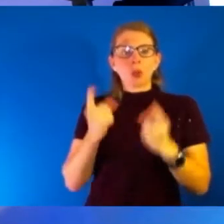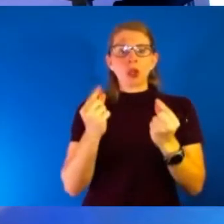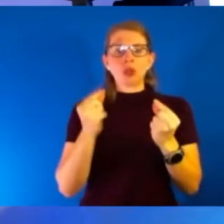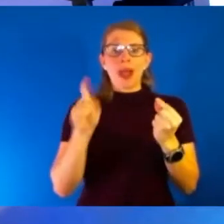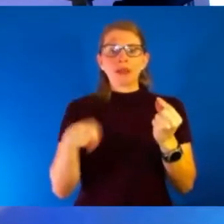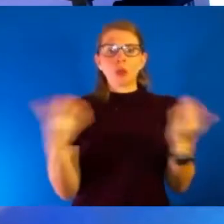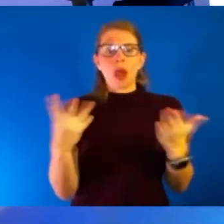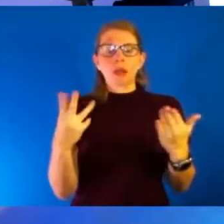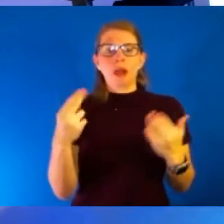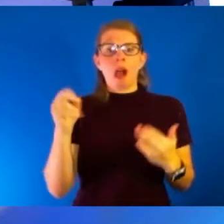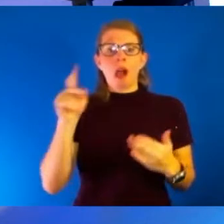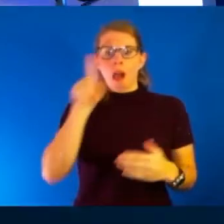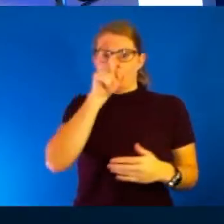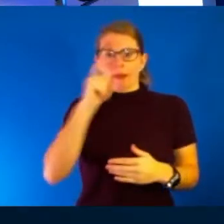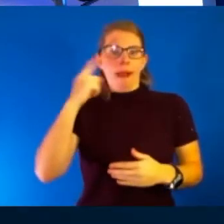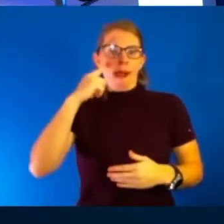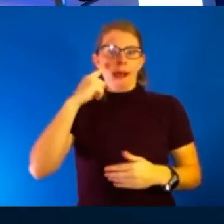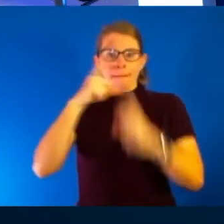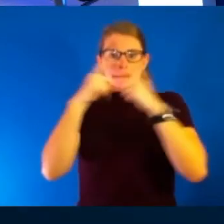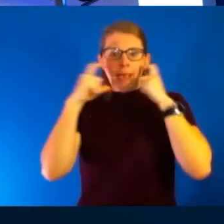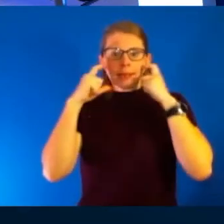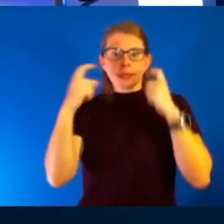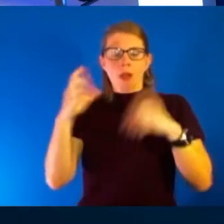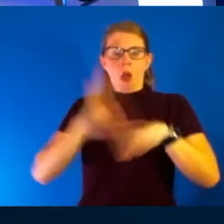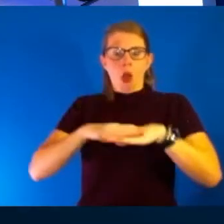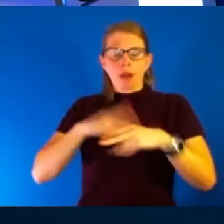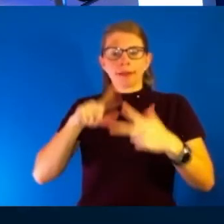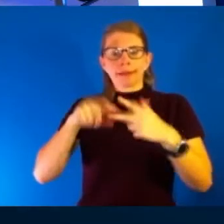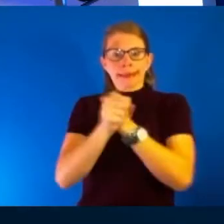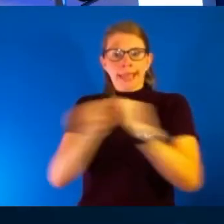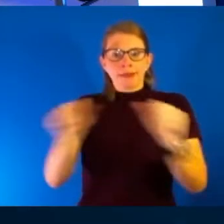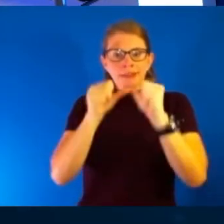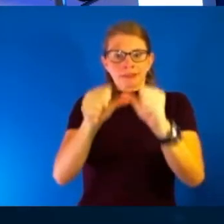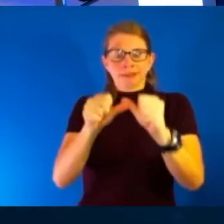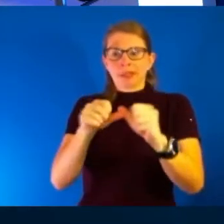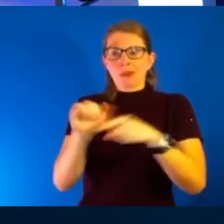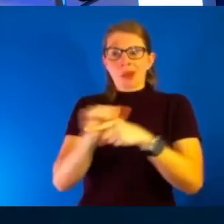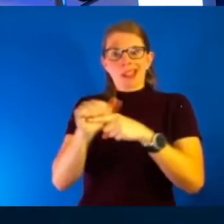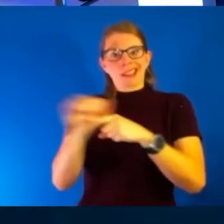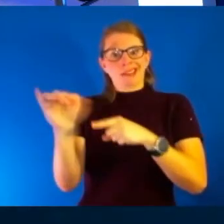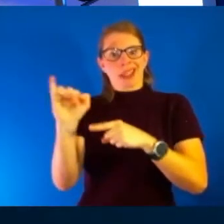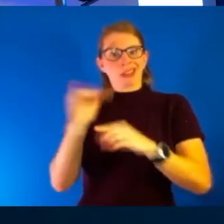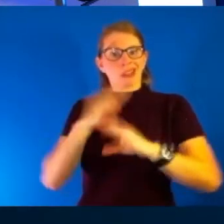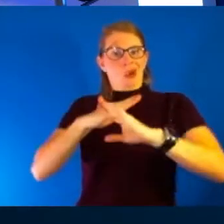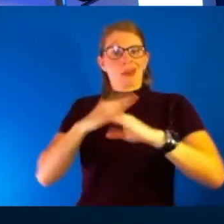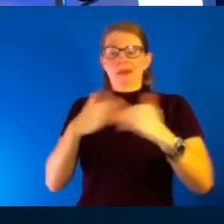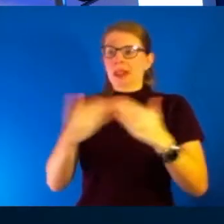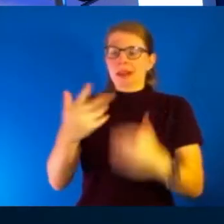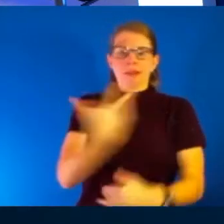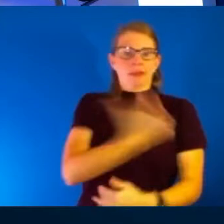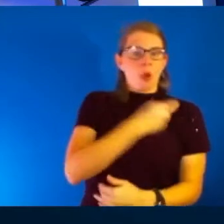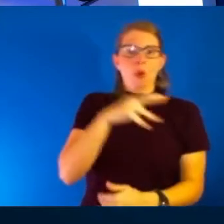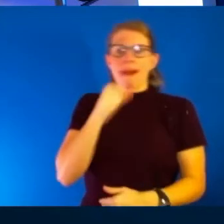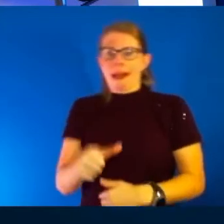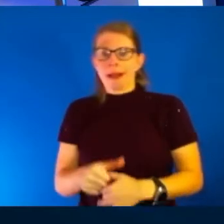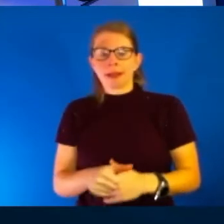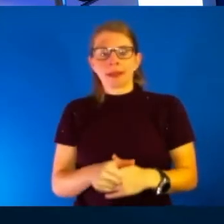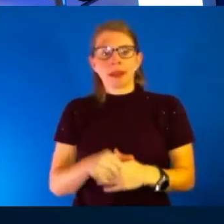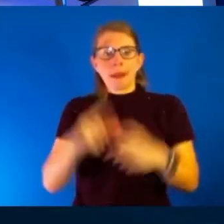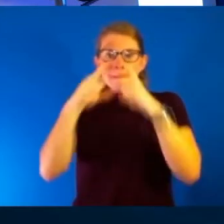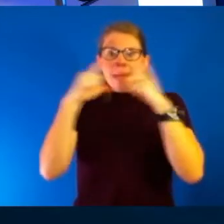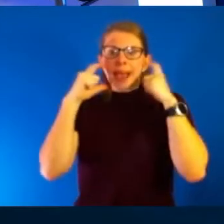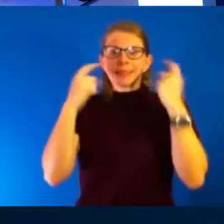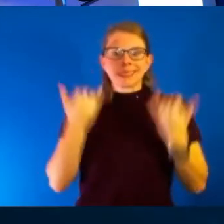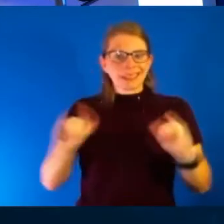we got to keep our masks on. We got to stay safe. got to practice infection control. Because whether you're vaccinated or unvaccinated, masking still works.